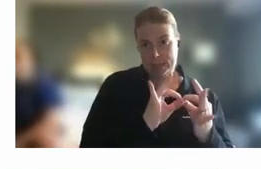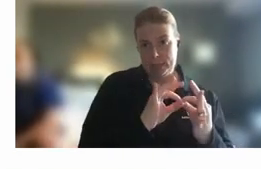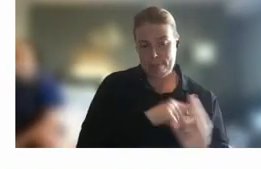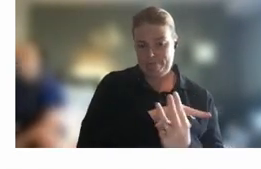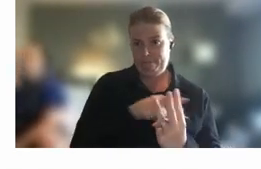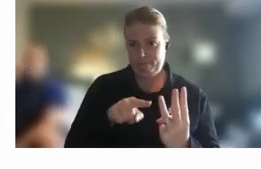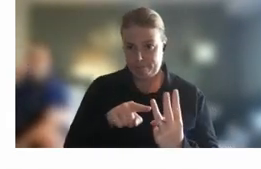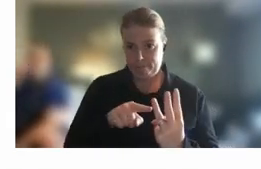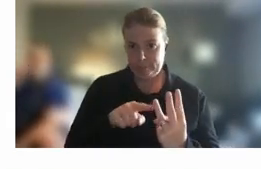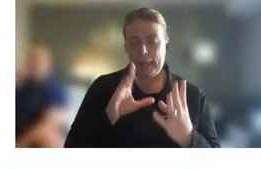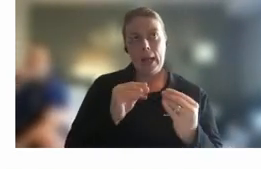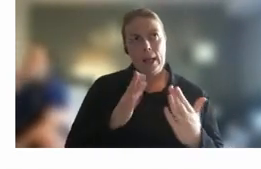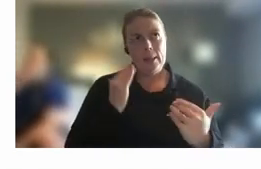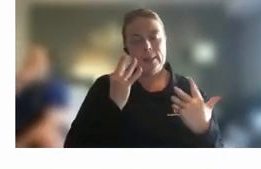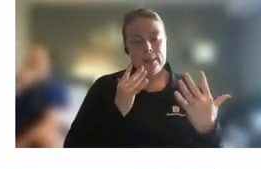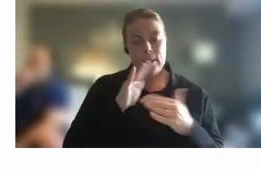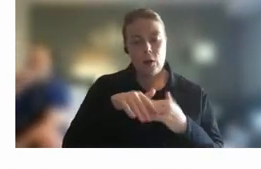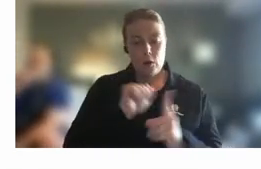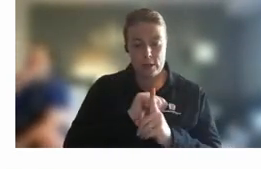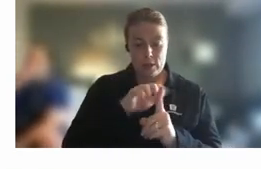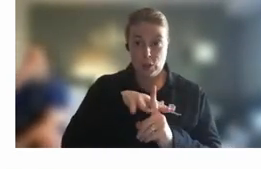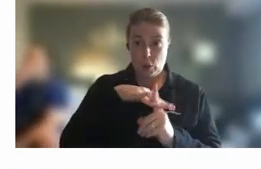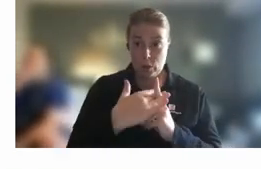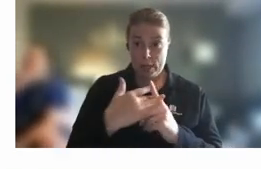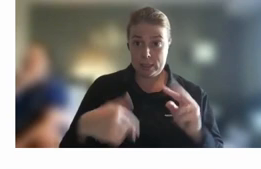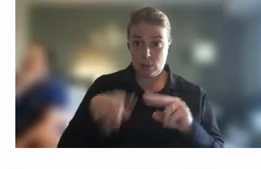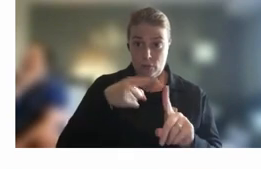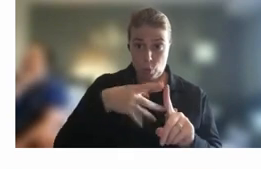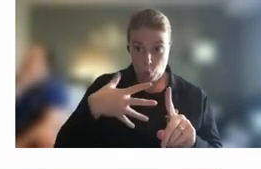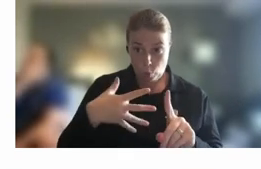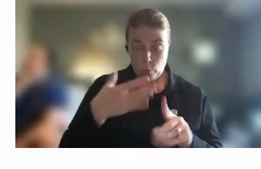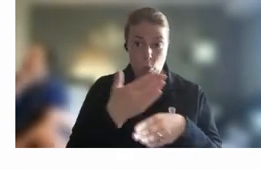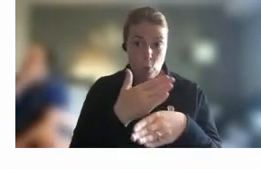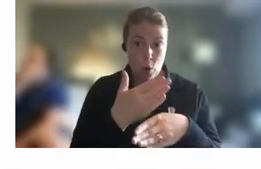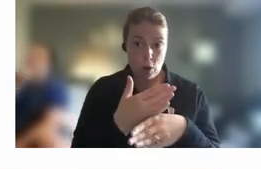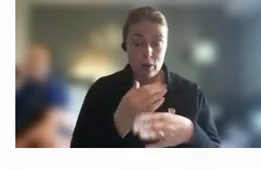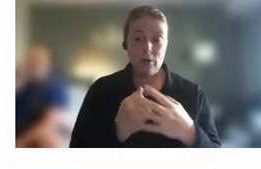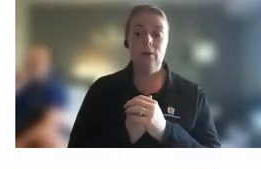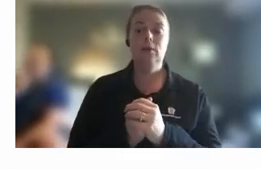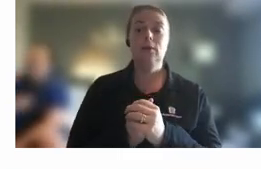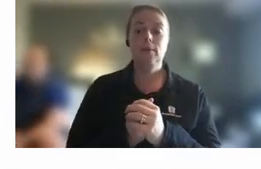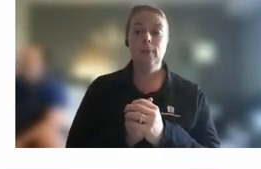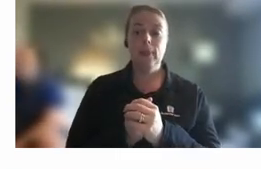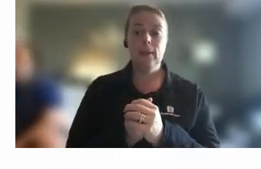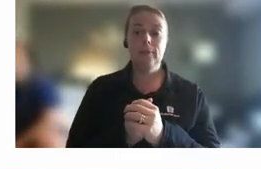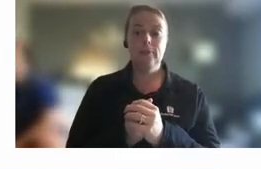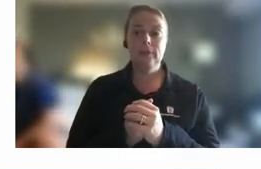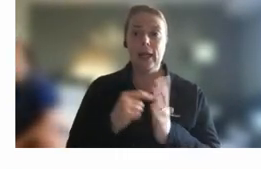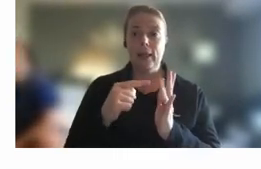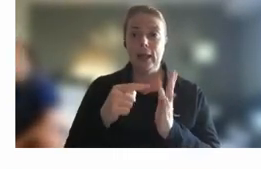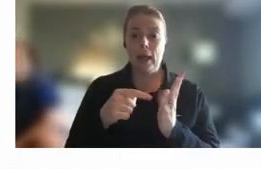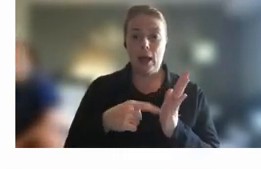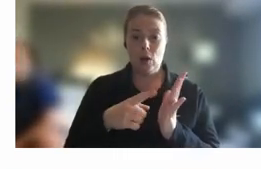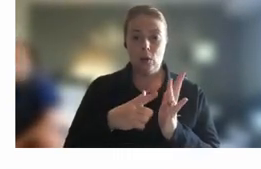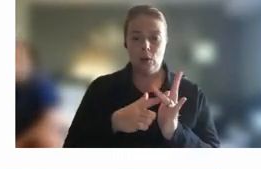be thought about in the context of the specific work uh and where the uh what's what the outcome is that people are working